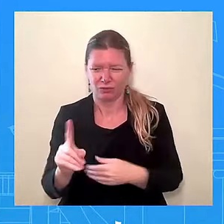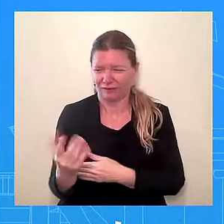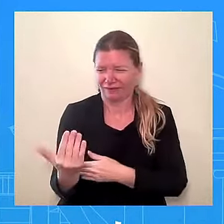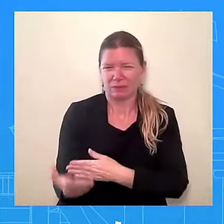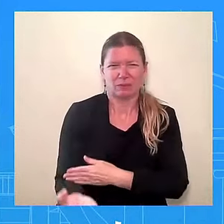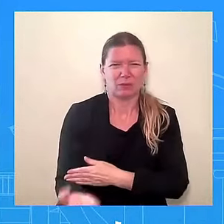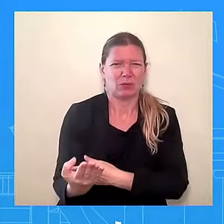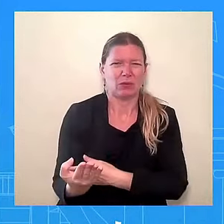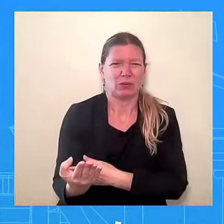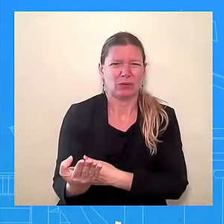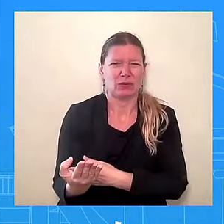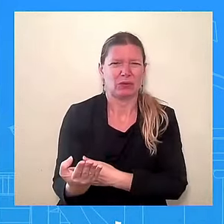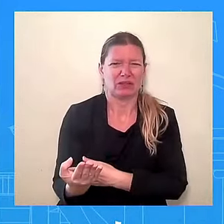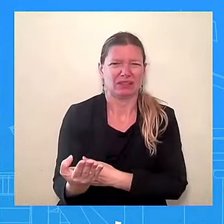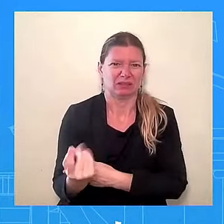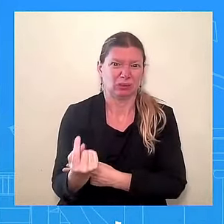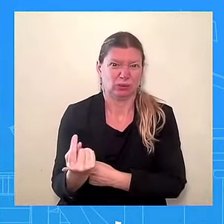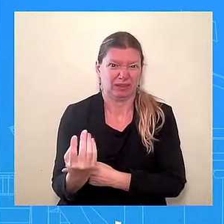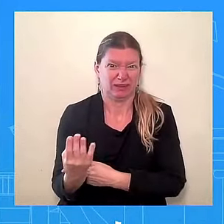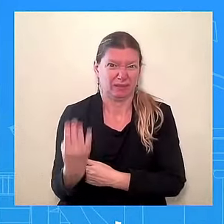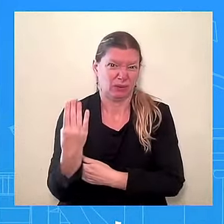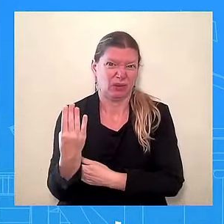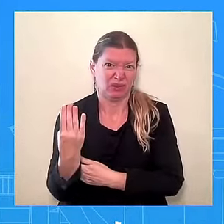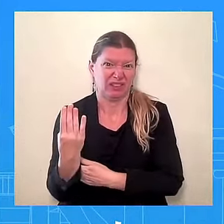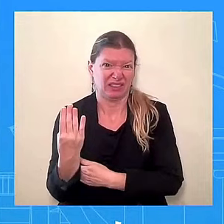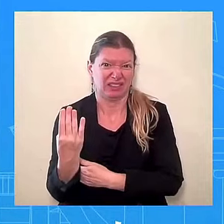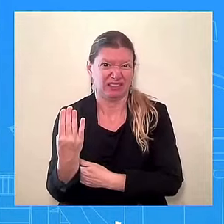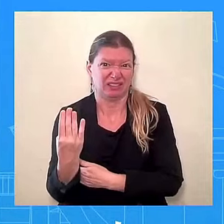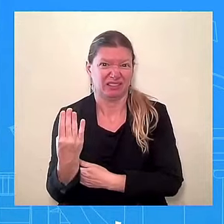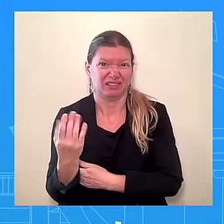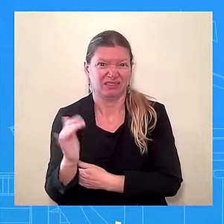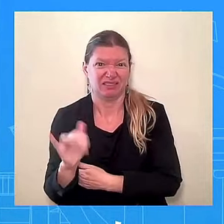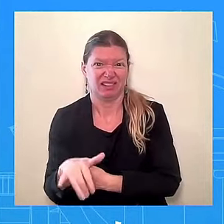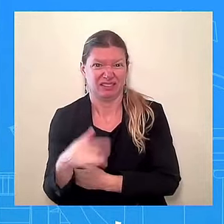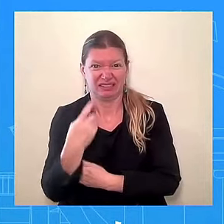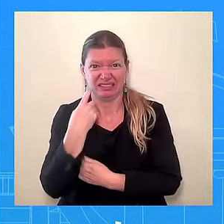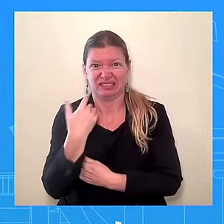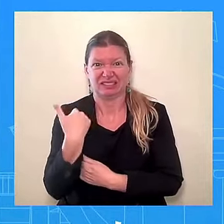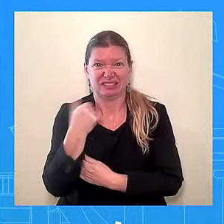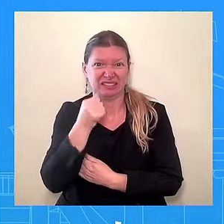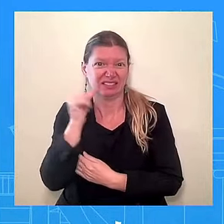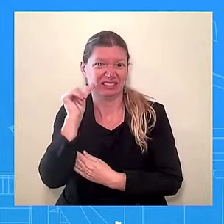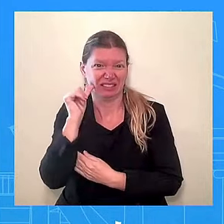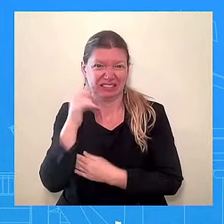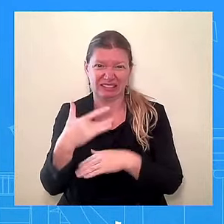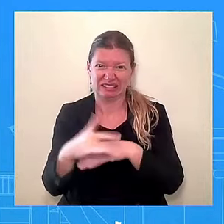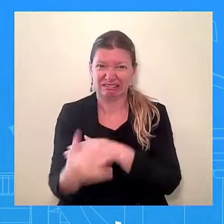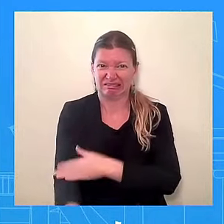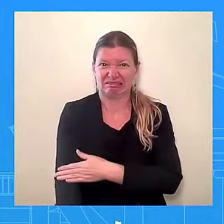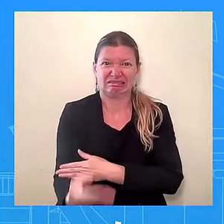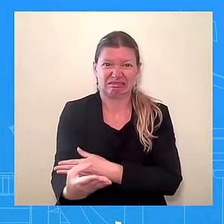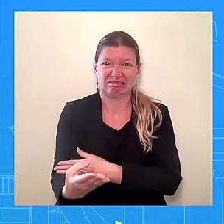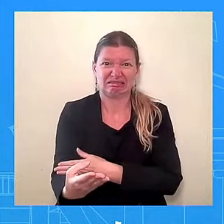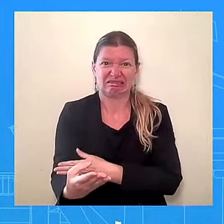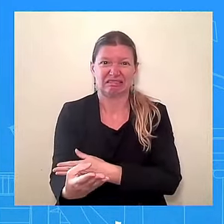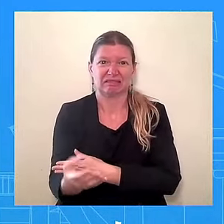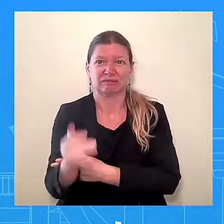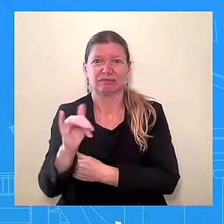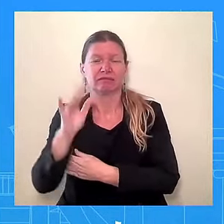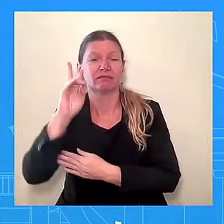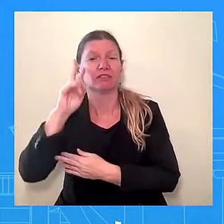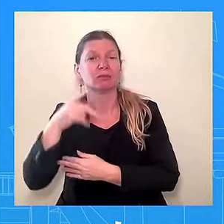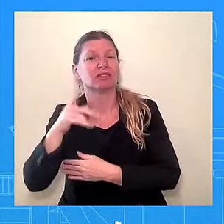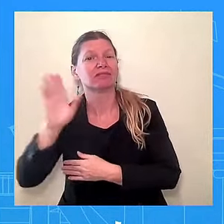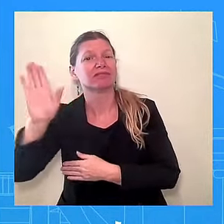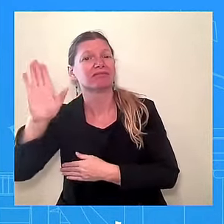comes to that particular decision, that's something for her to make. And we trust that she will make that decision